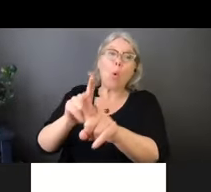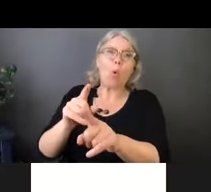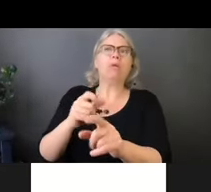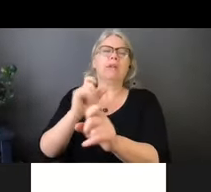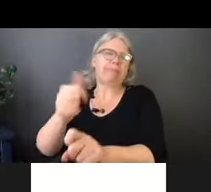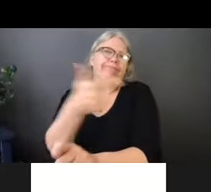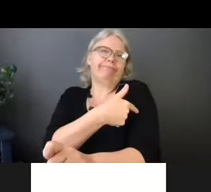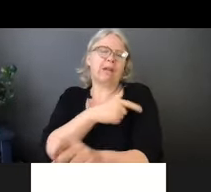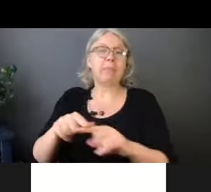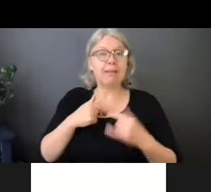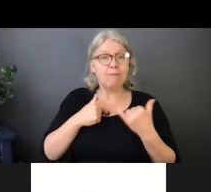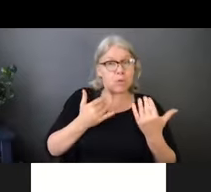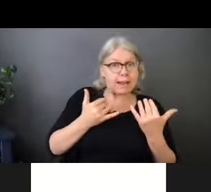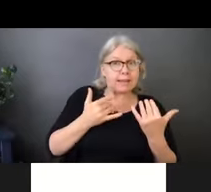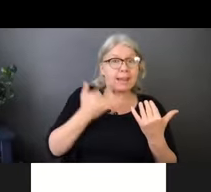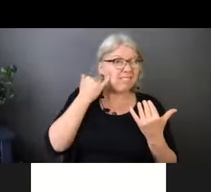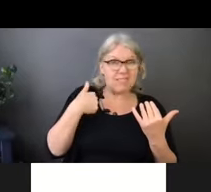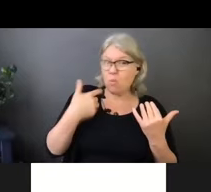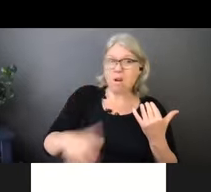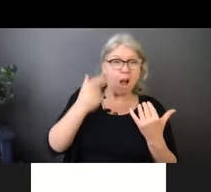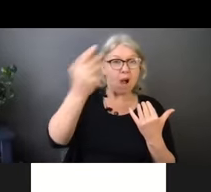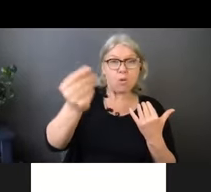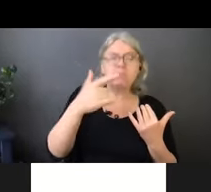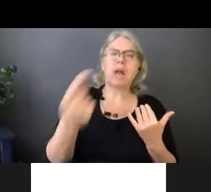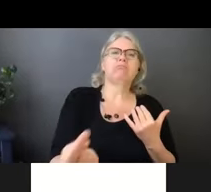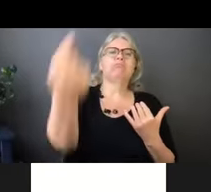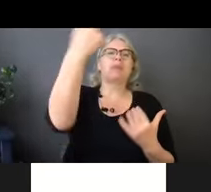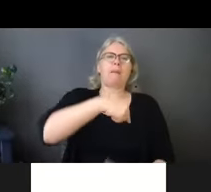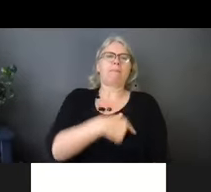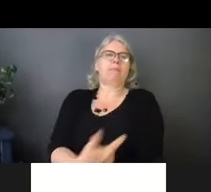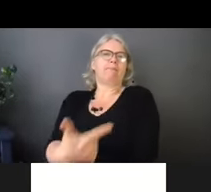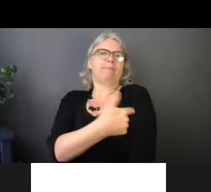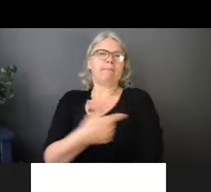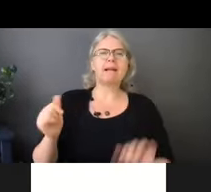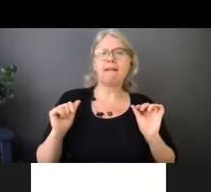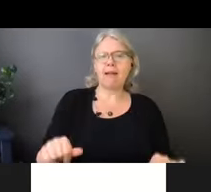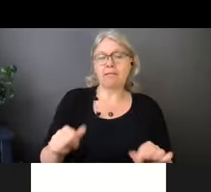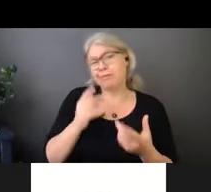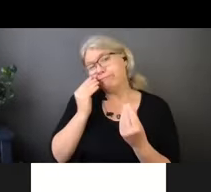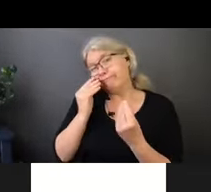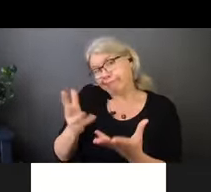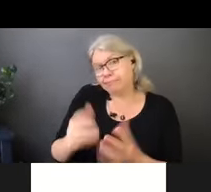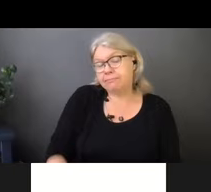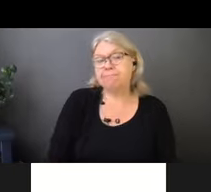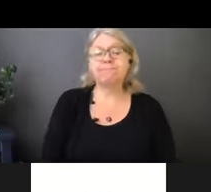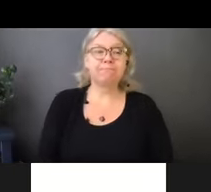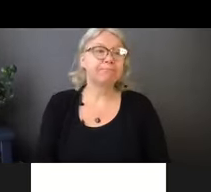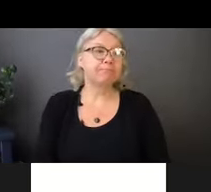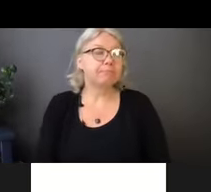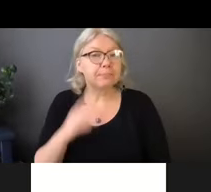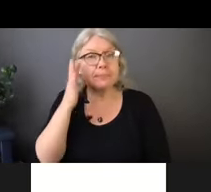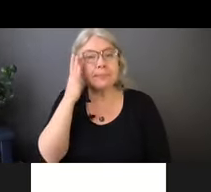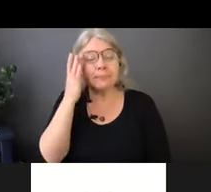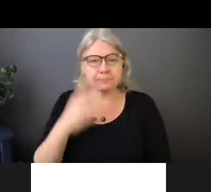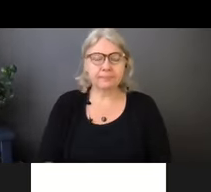but they can come to you if you're afraid of going out. So, so that, uh, just a little bit more information for people. So